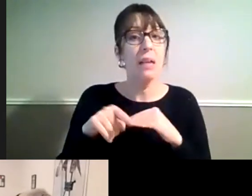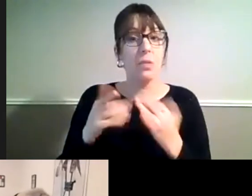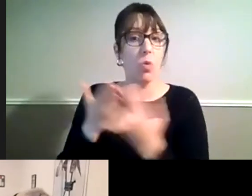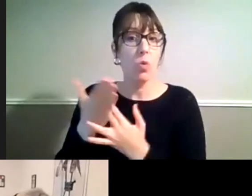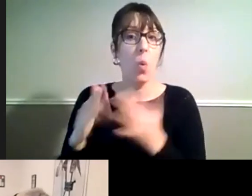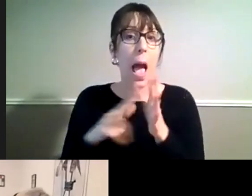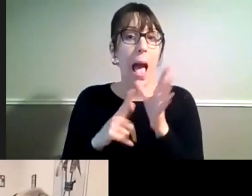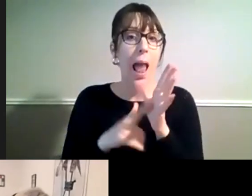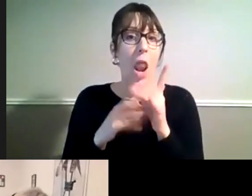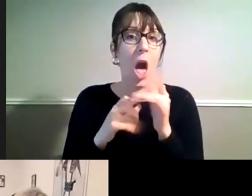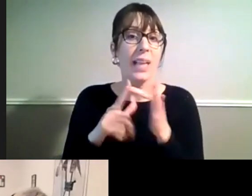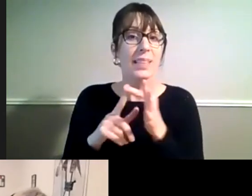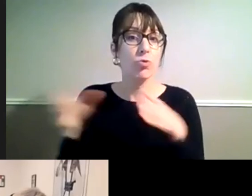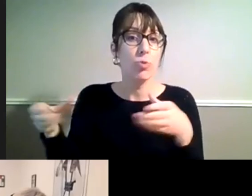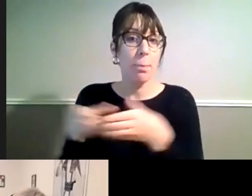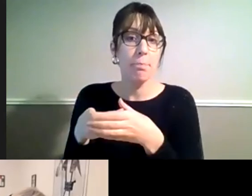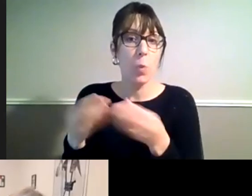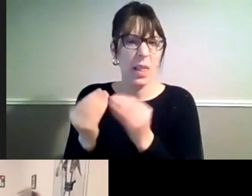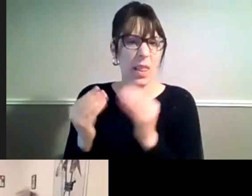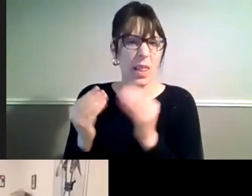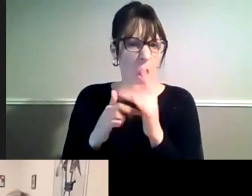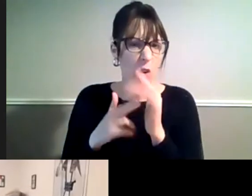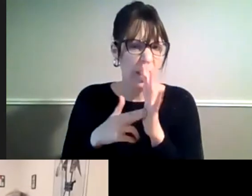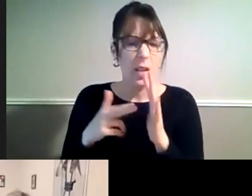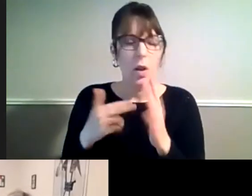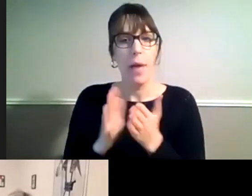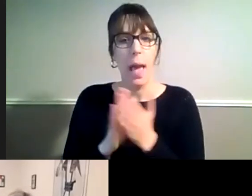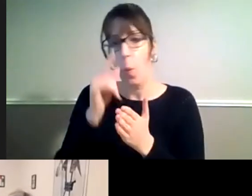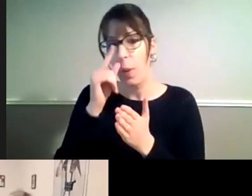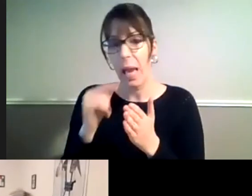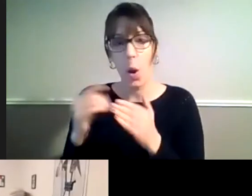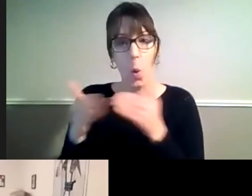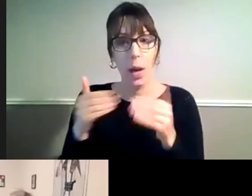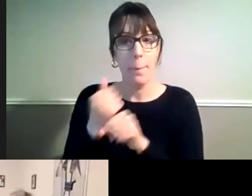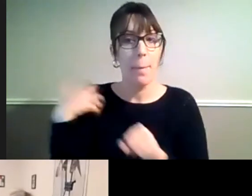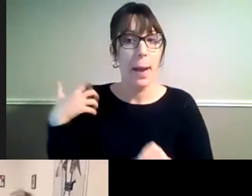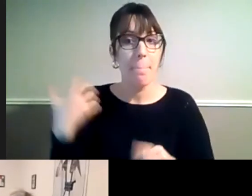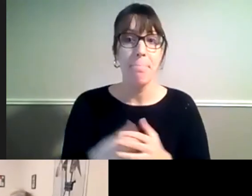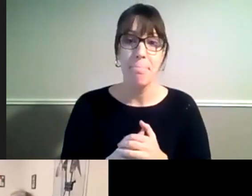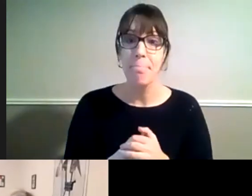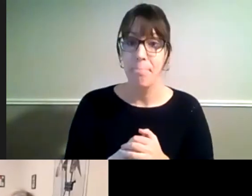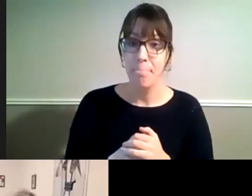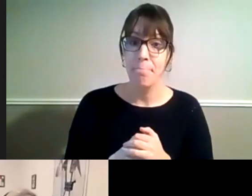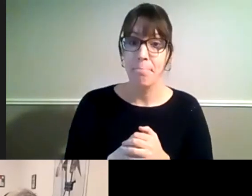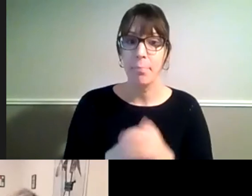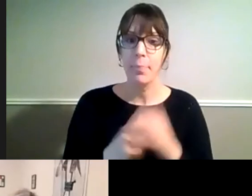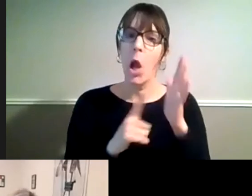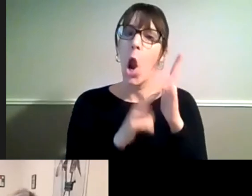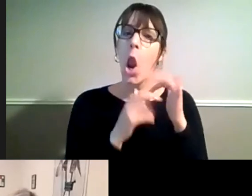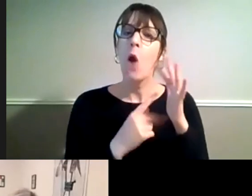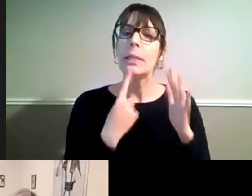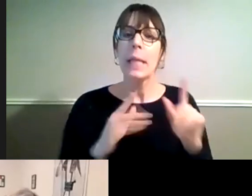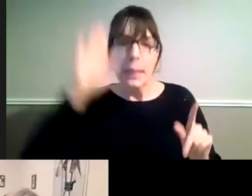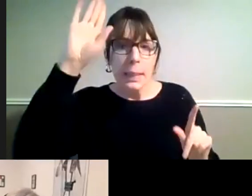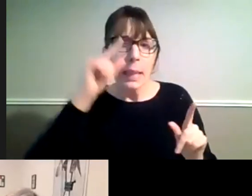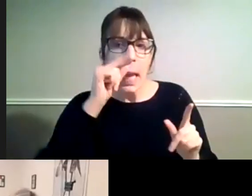how that campaign might be how that complaint might be organized can I intervene here Graham I'm sorry say that